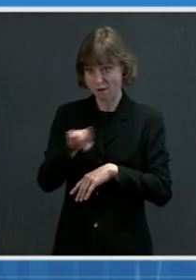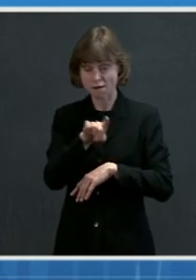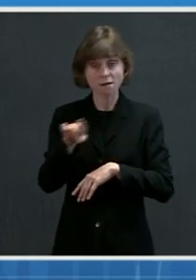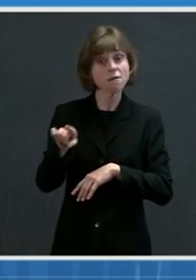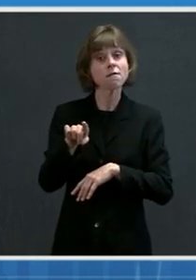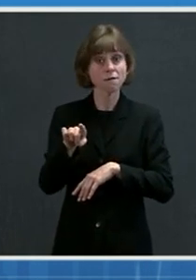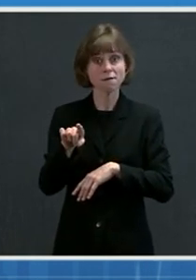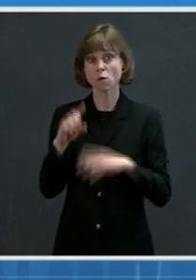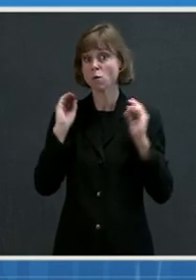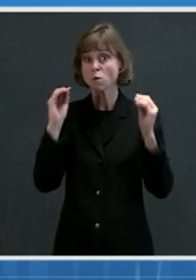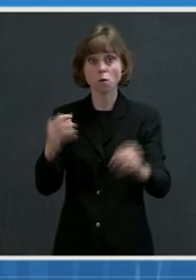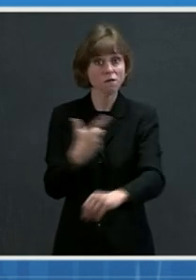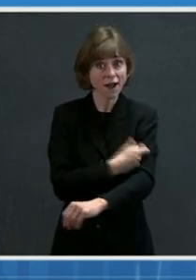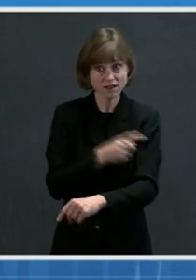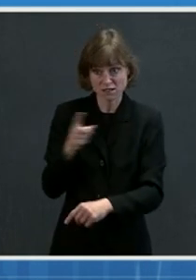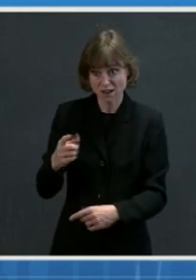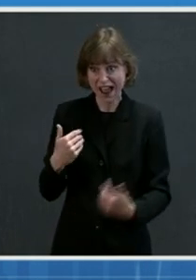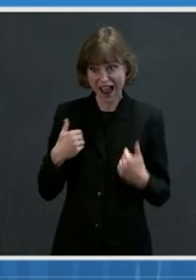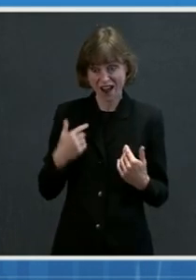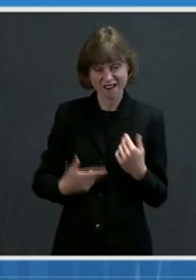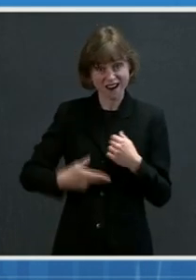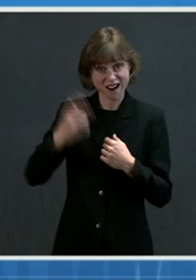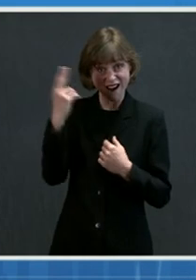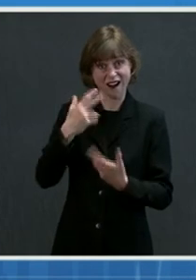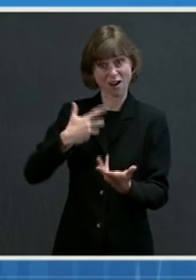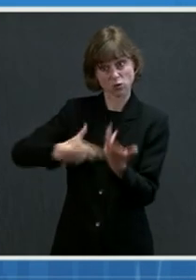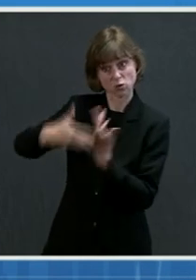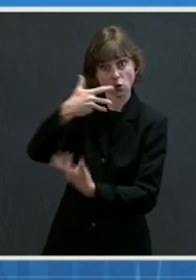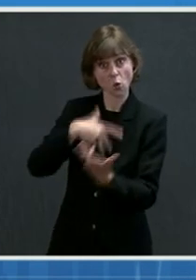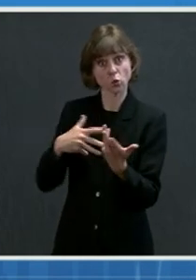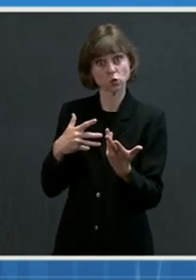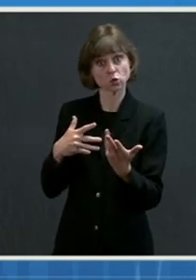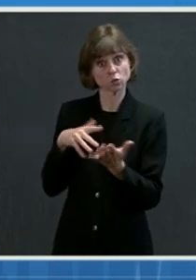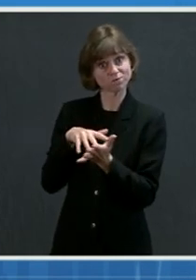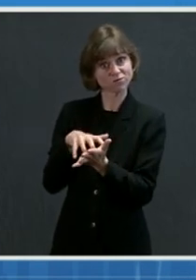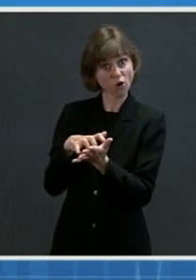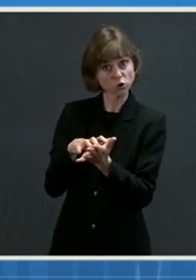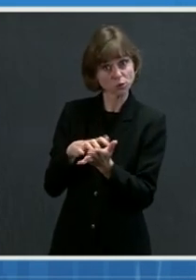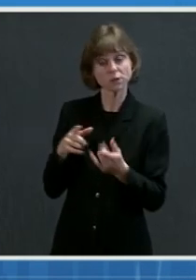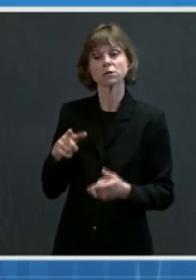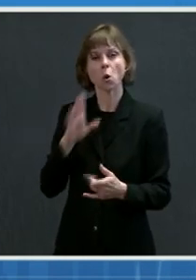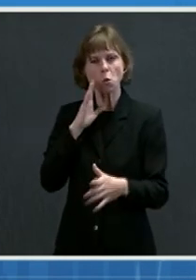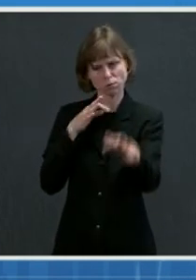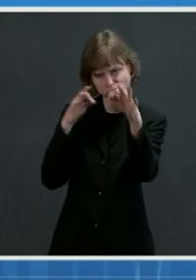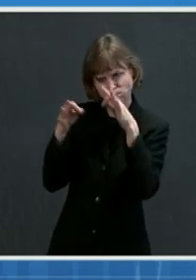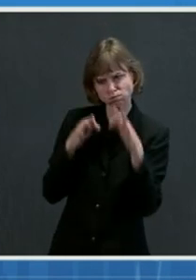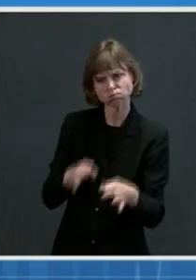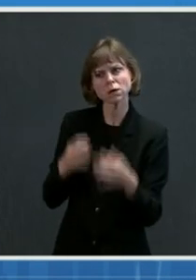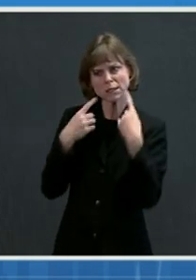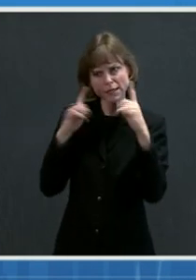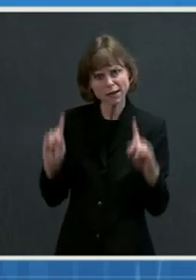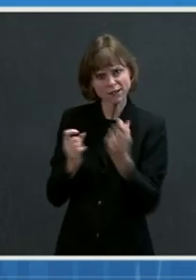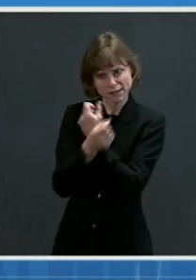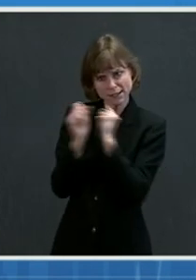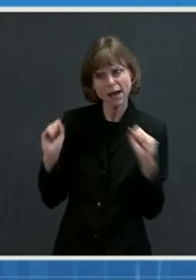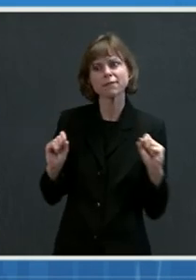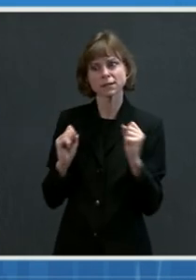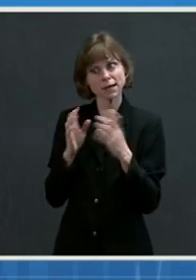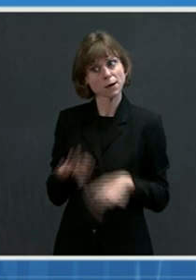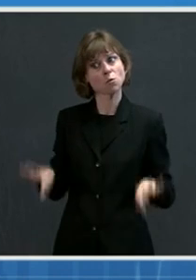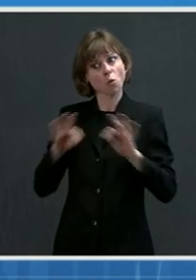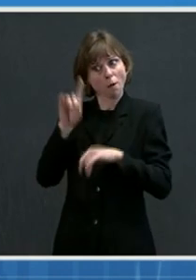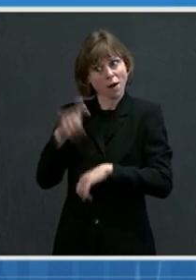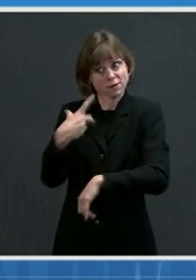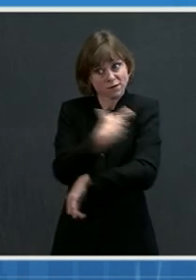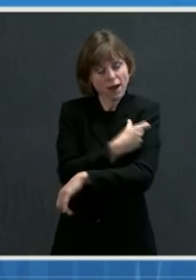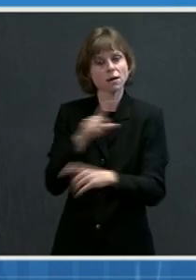high social vulnerability. They'll talk to them about vaccine efficacy, safety, and the value of vaccinations. Then